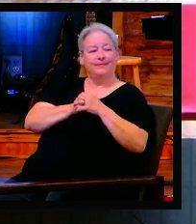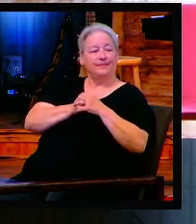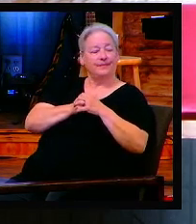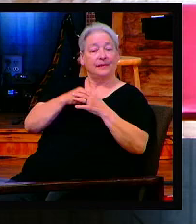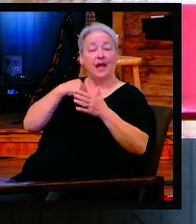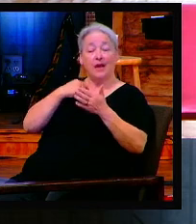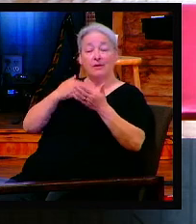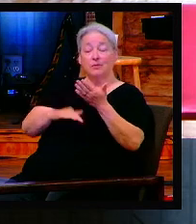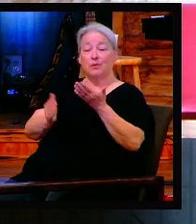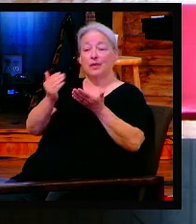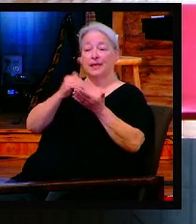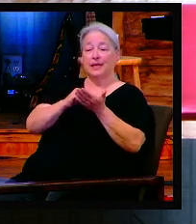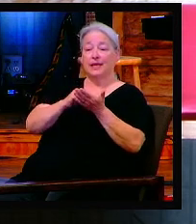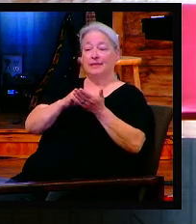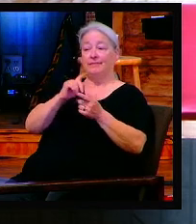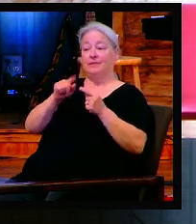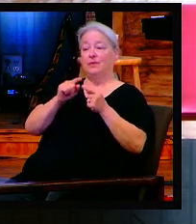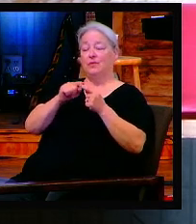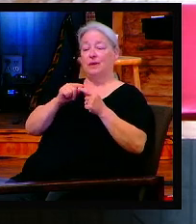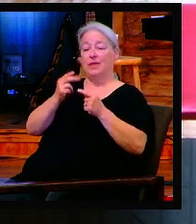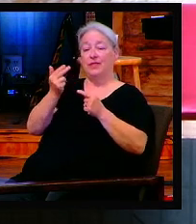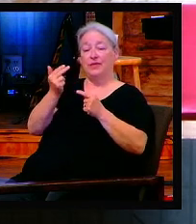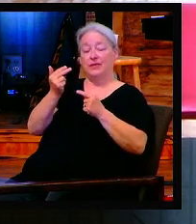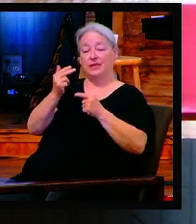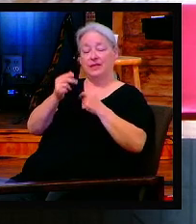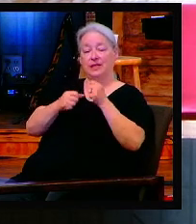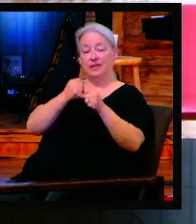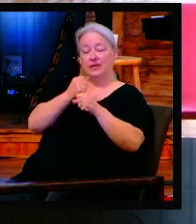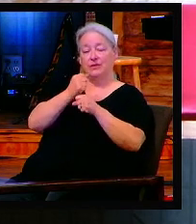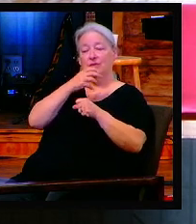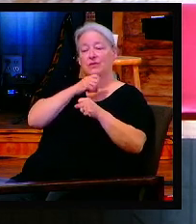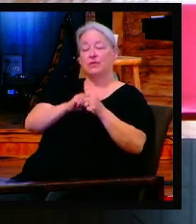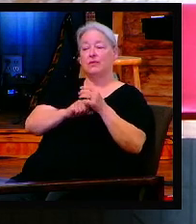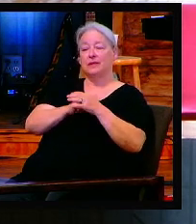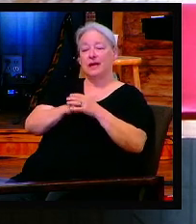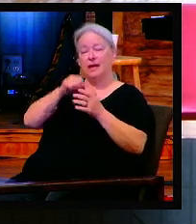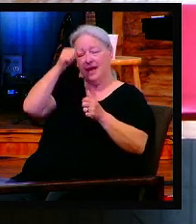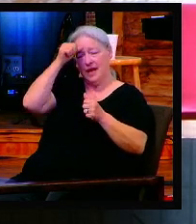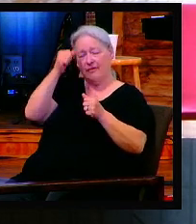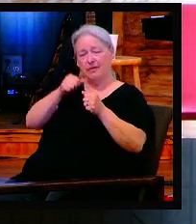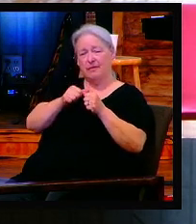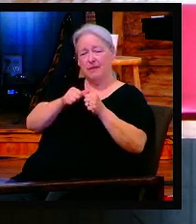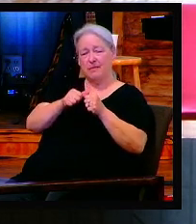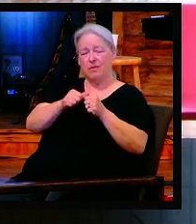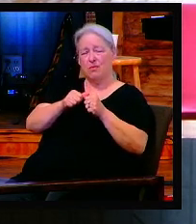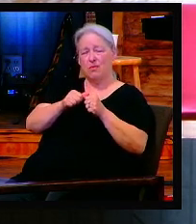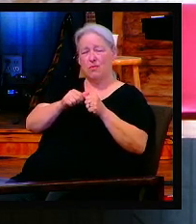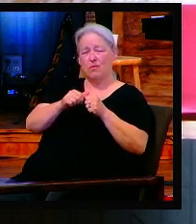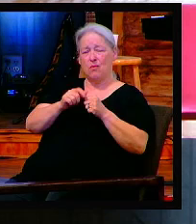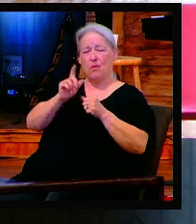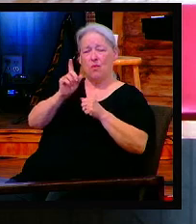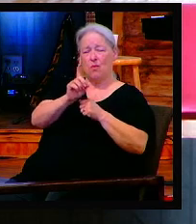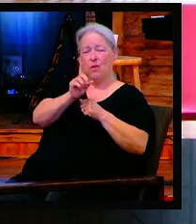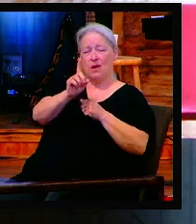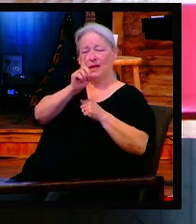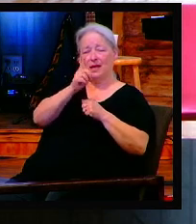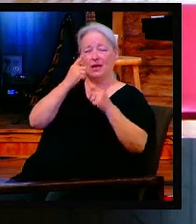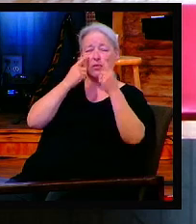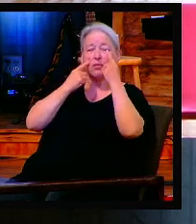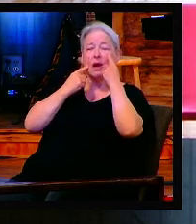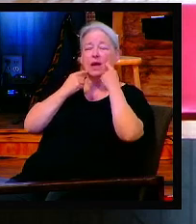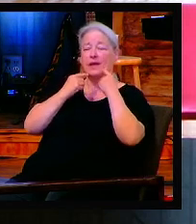born again when I was 13 years old, and I remember walking the aisle crying. So before I take the bread,